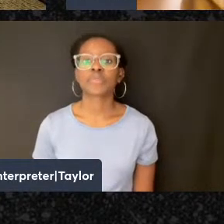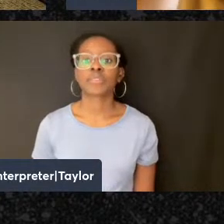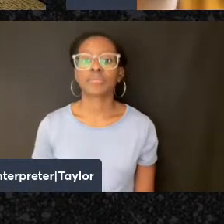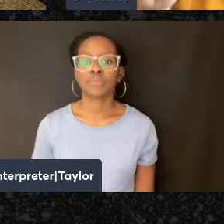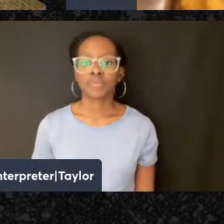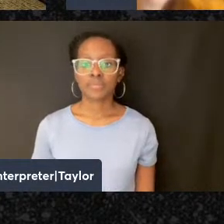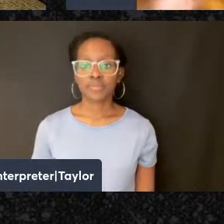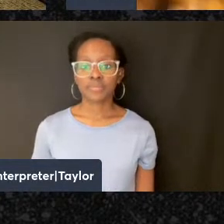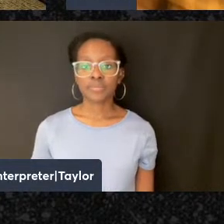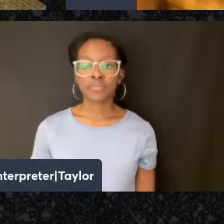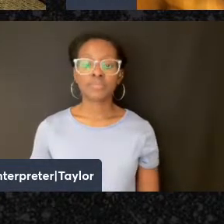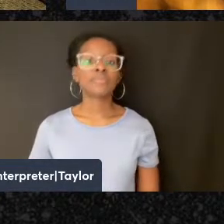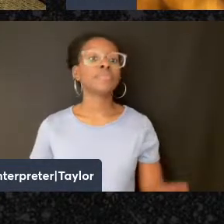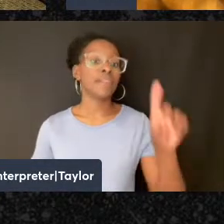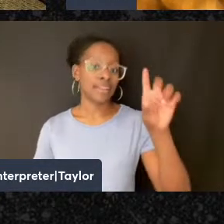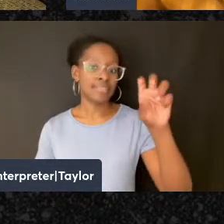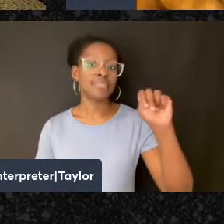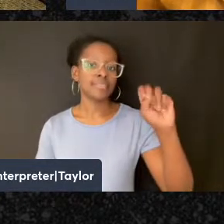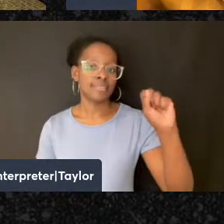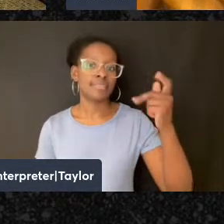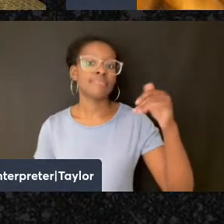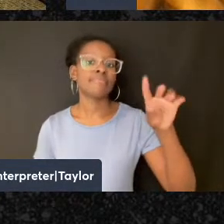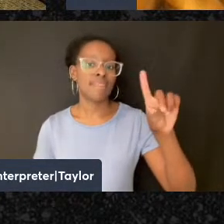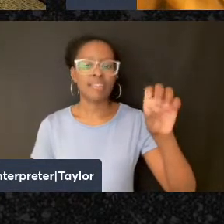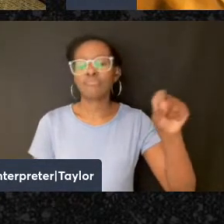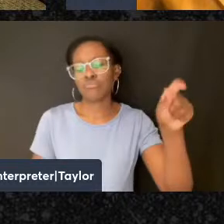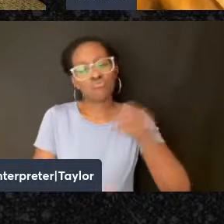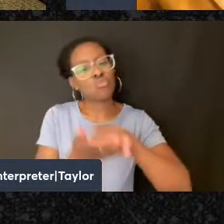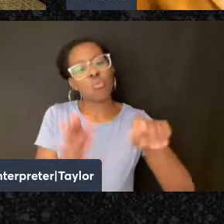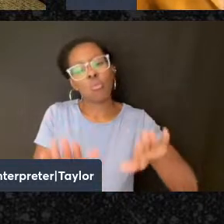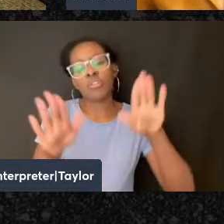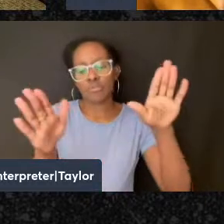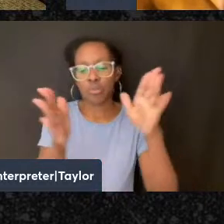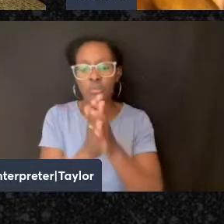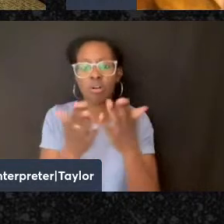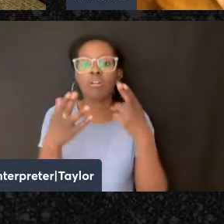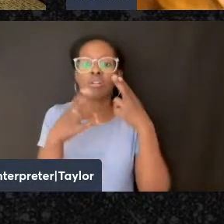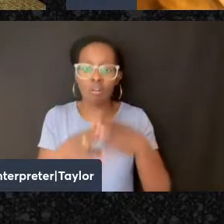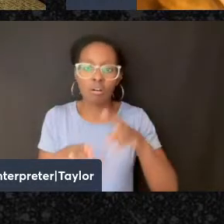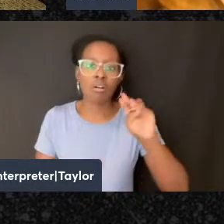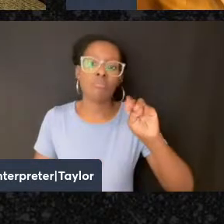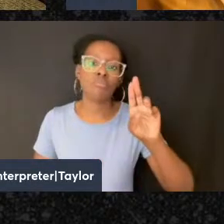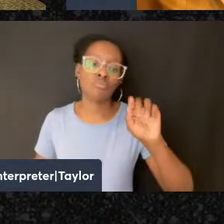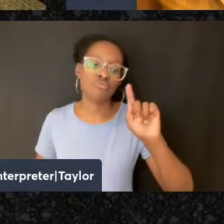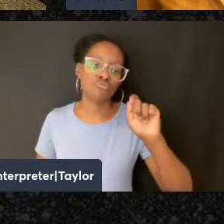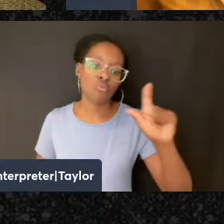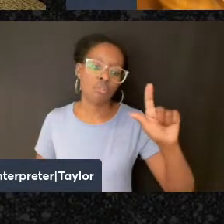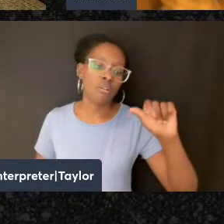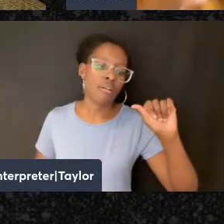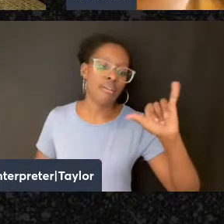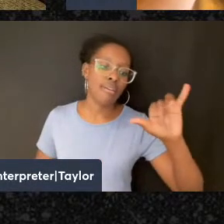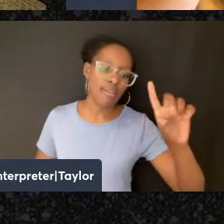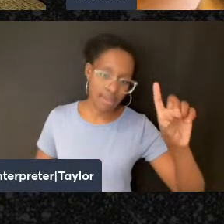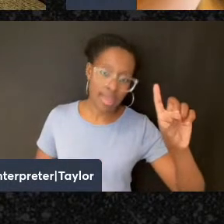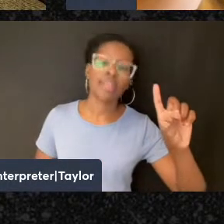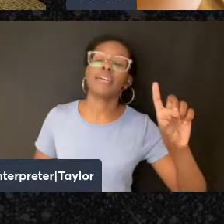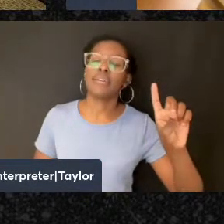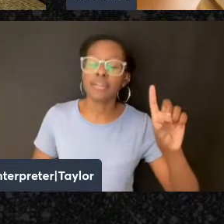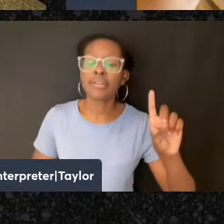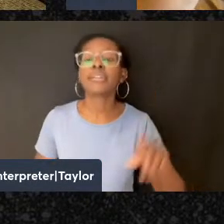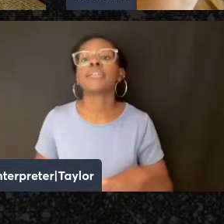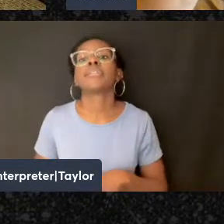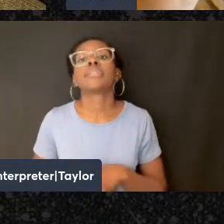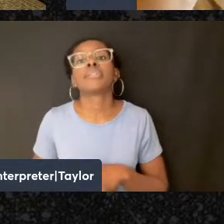And Dean Spade, of course, wrote a wonderful book titled Mutual Aid. So one of the